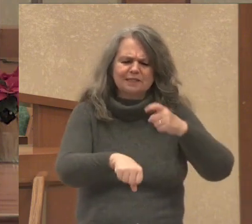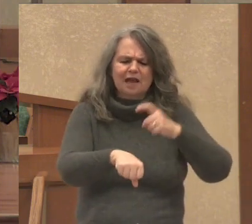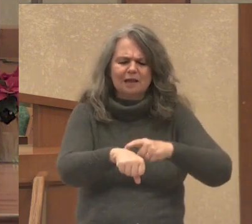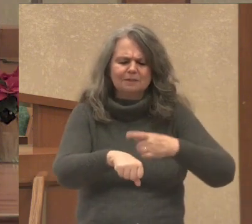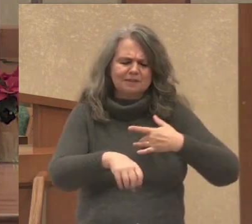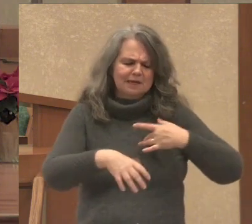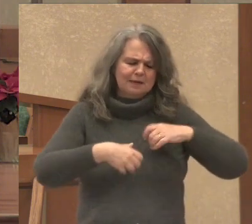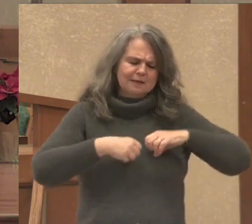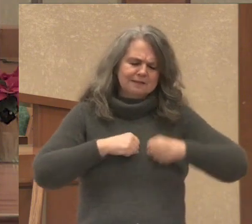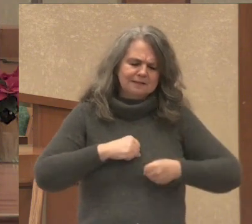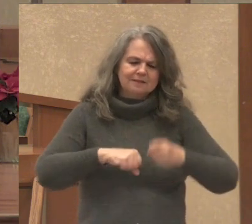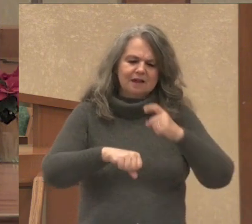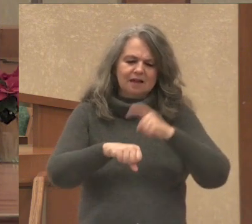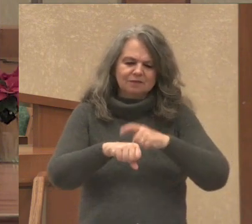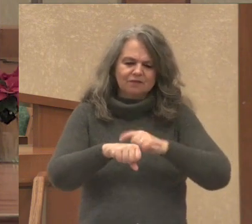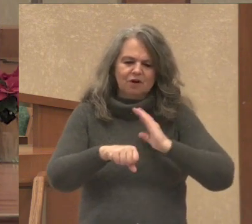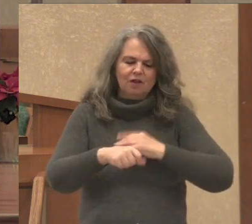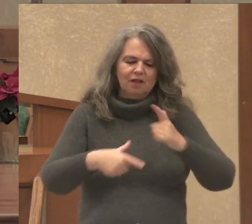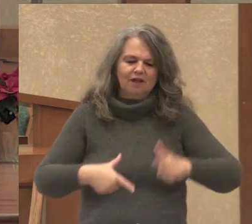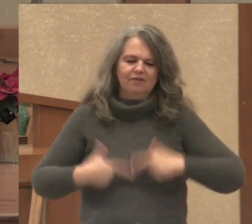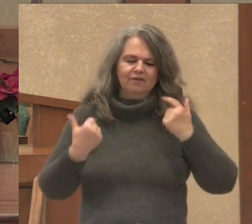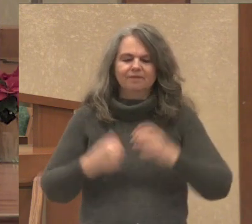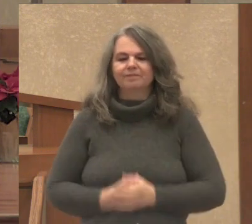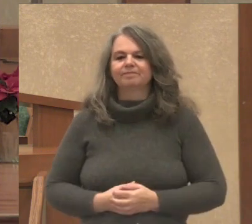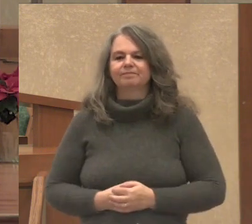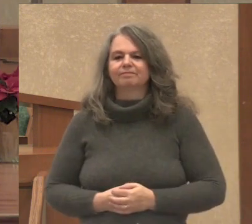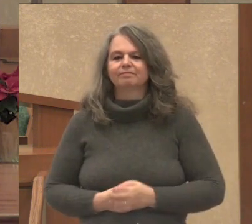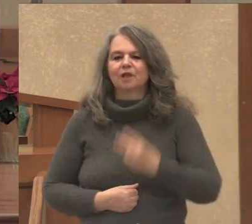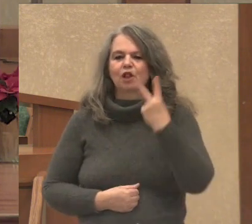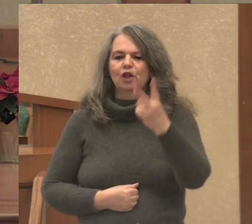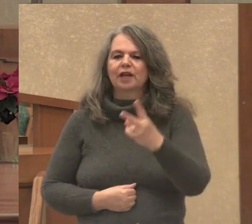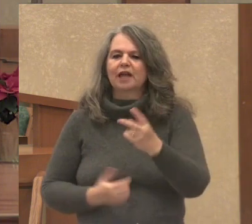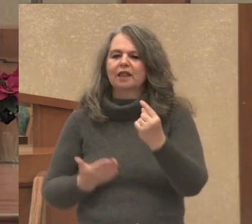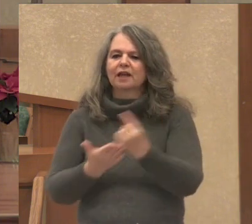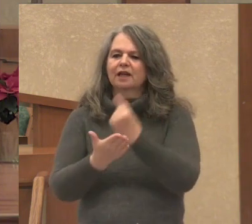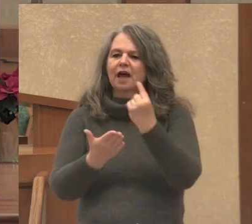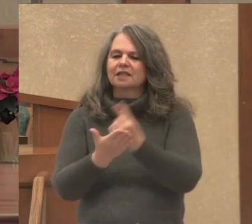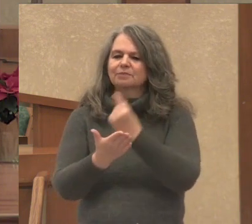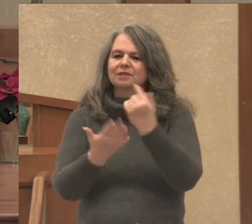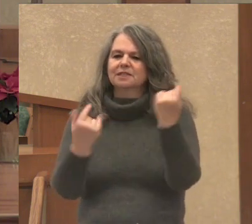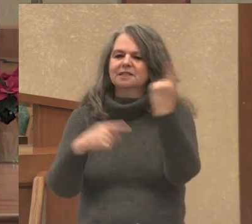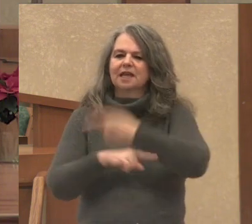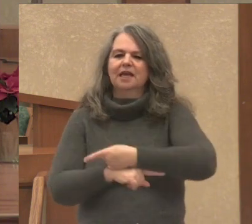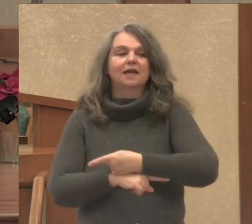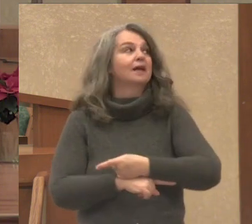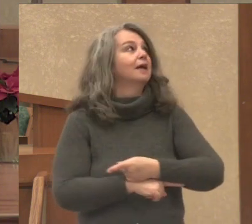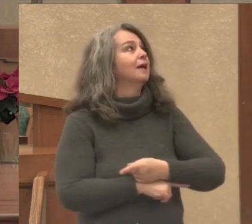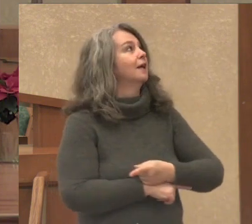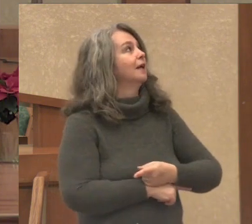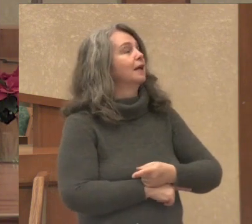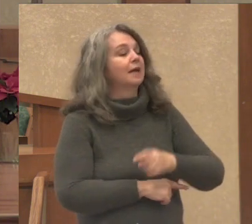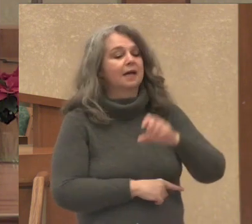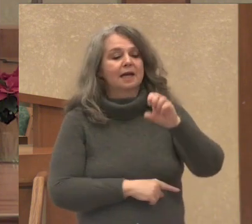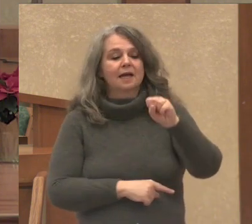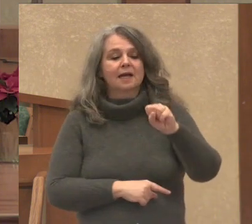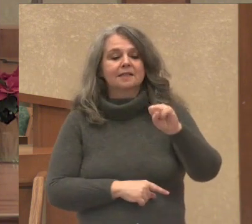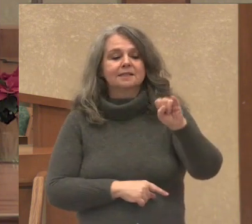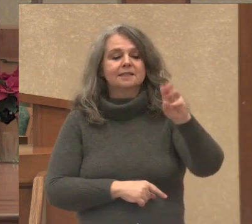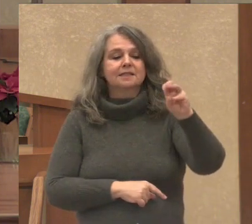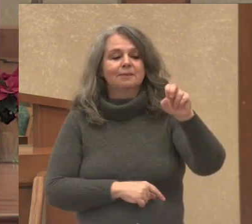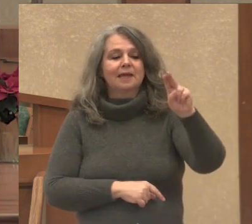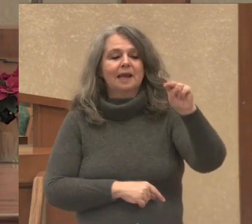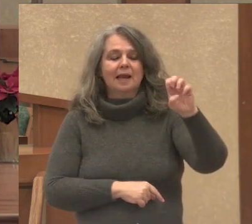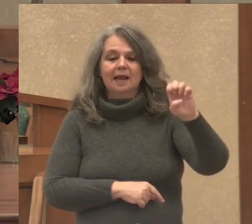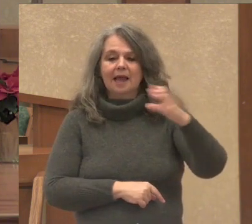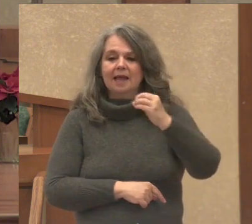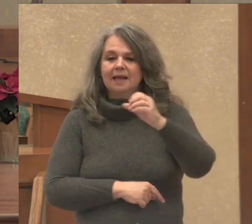I'm really amazed as I look at our gospel text for today that Simeon and Anna were given the insight to see